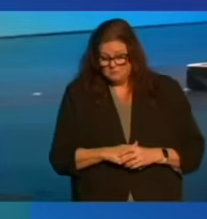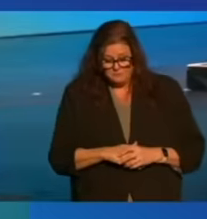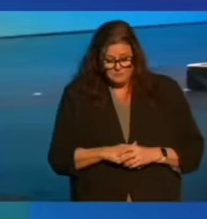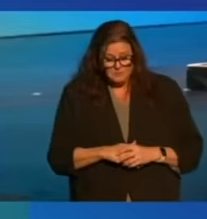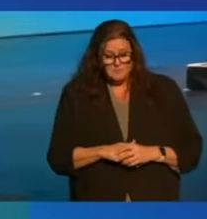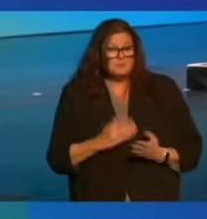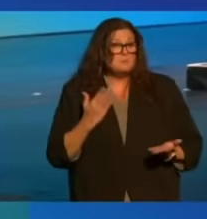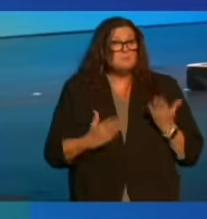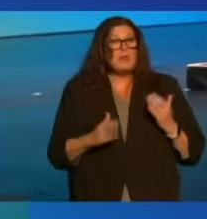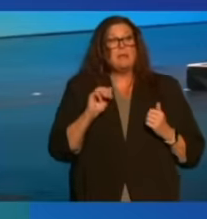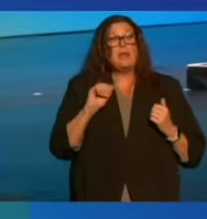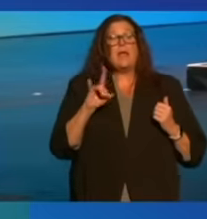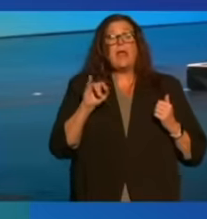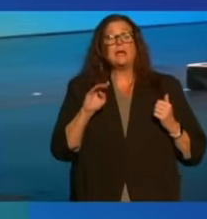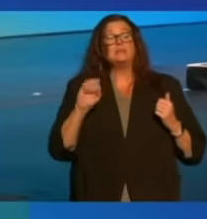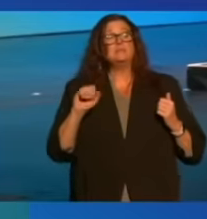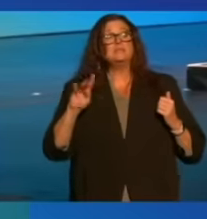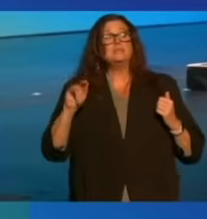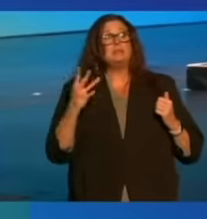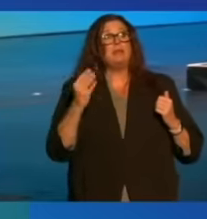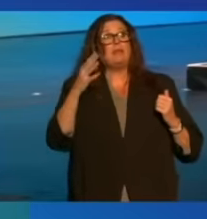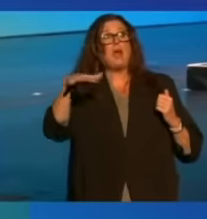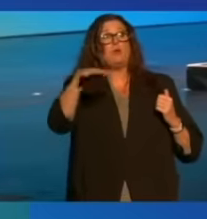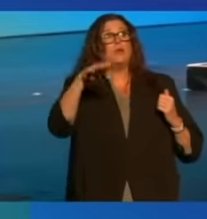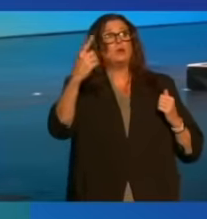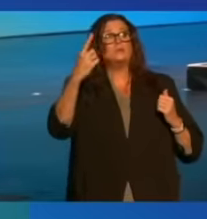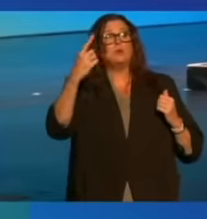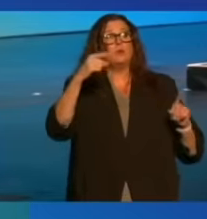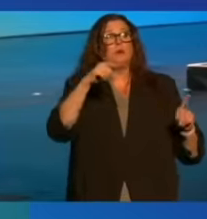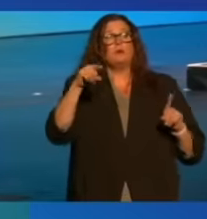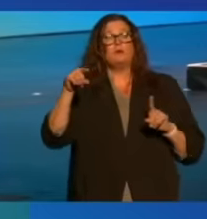Maybe there's an Adam Smith out there somewhere.